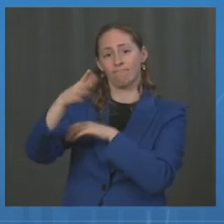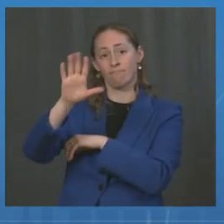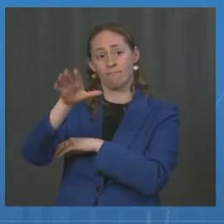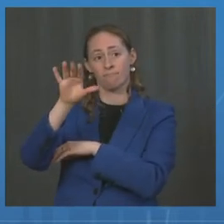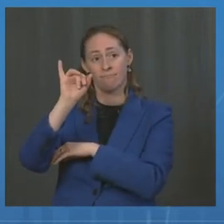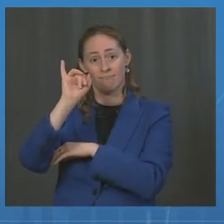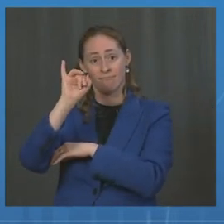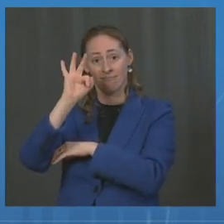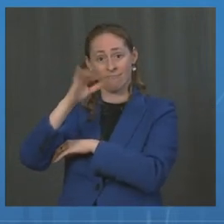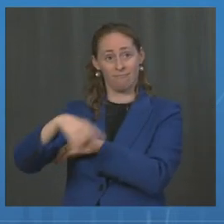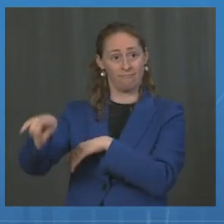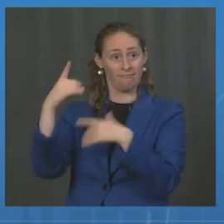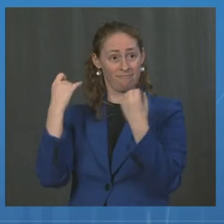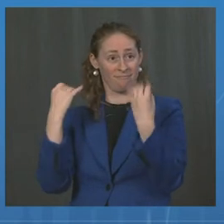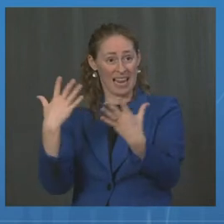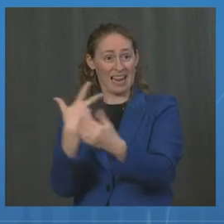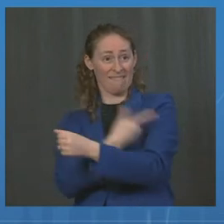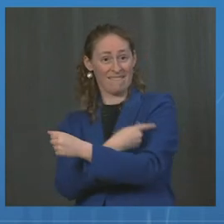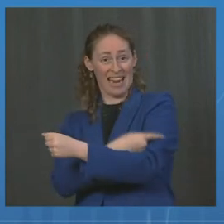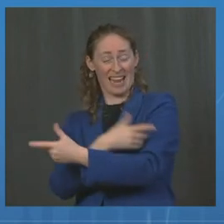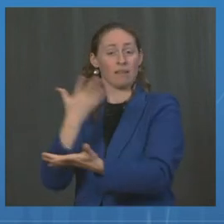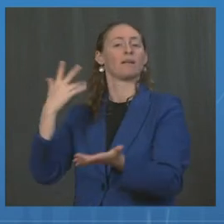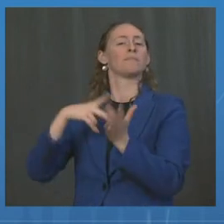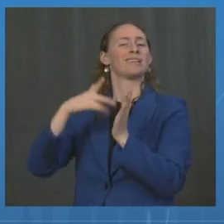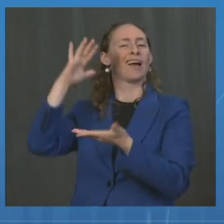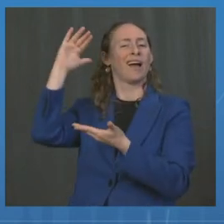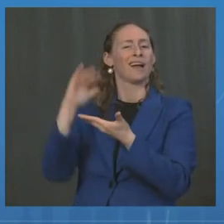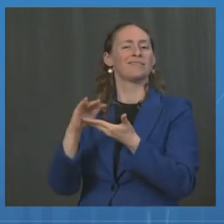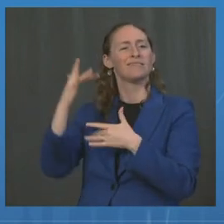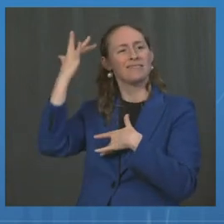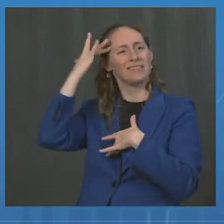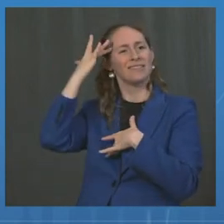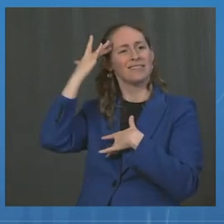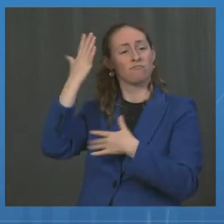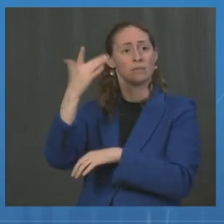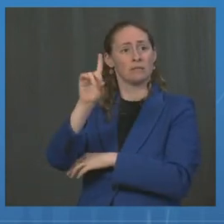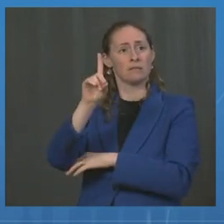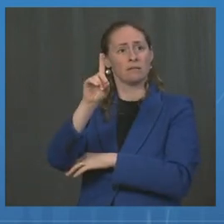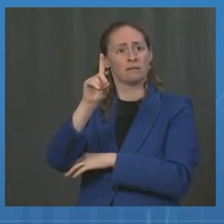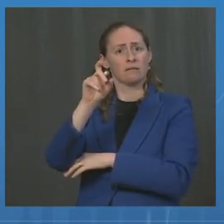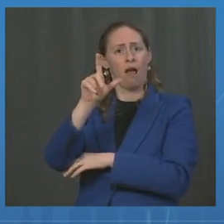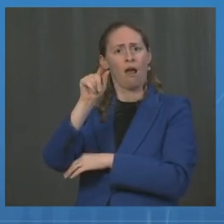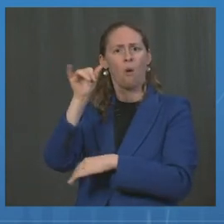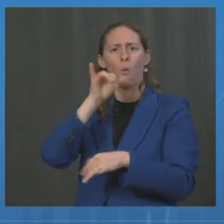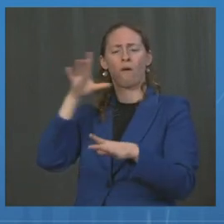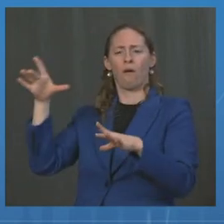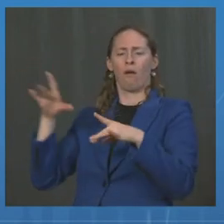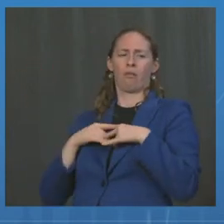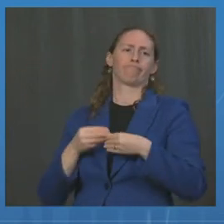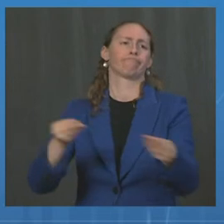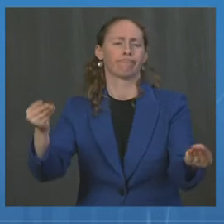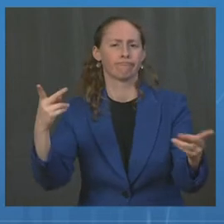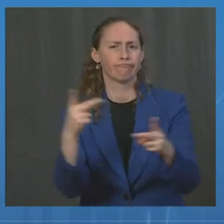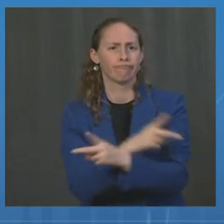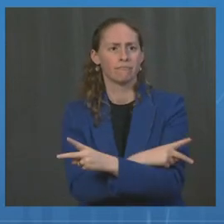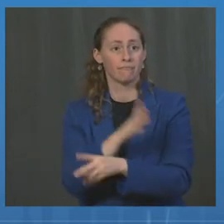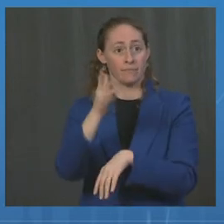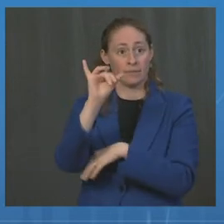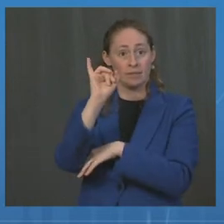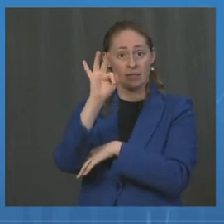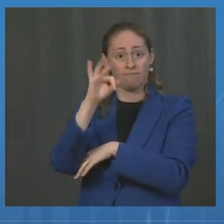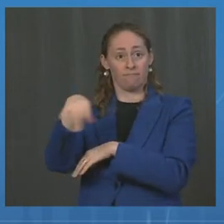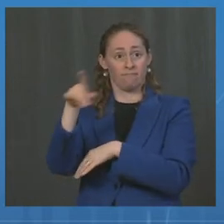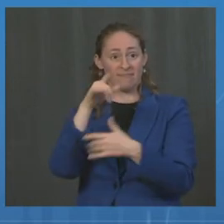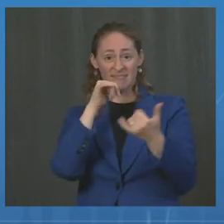disease. That's very clear. Certainly, the Delta variant is more transmissible, but in areas of the country where we have less vaccination, we absolutely have